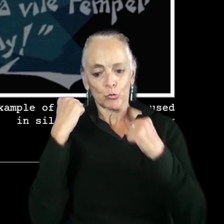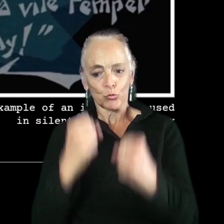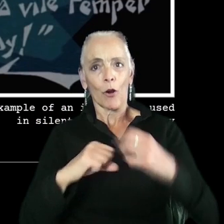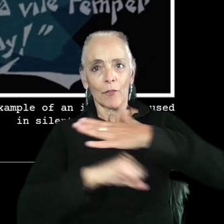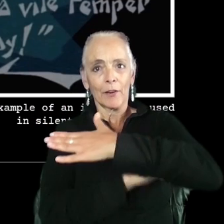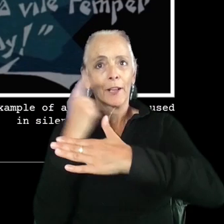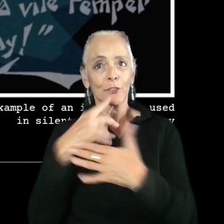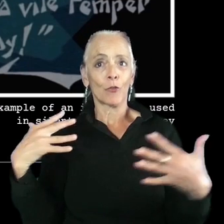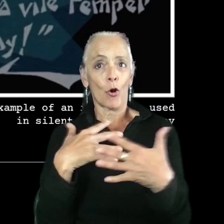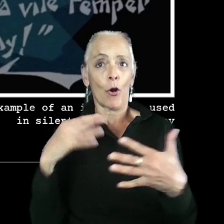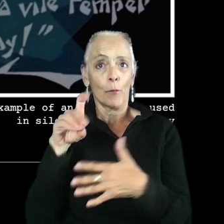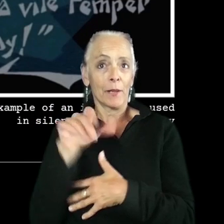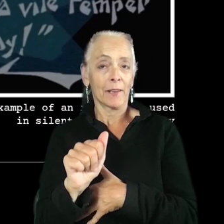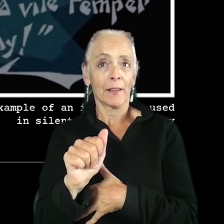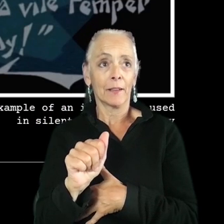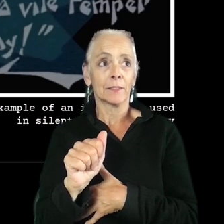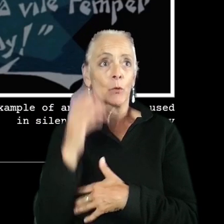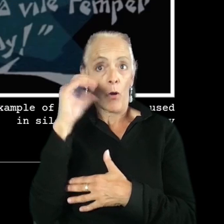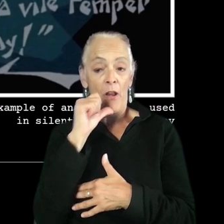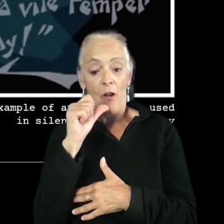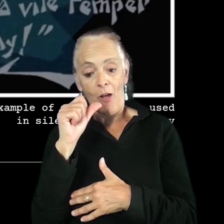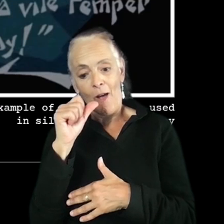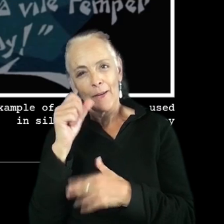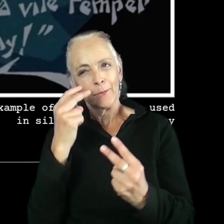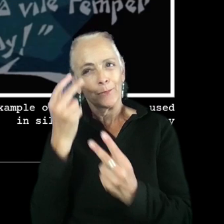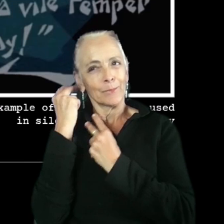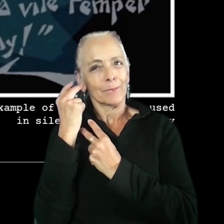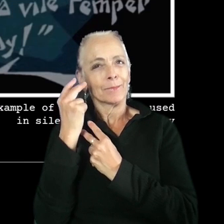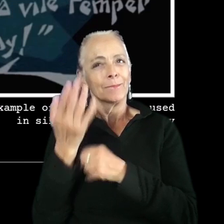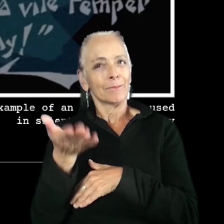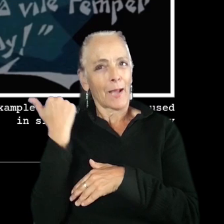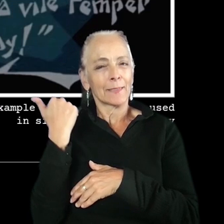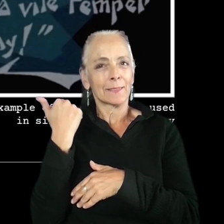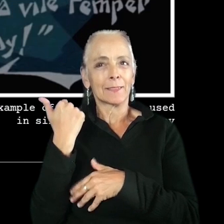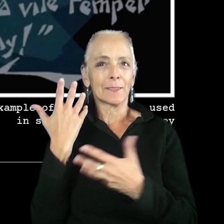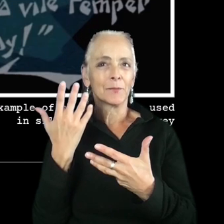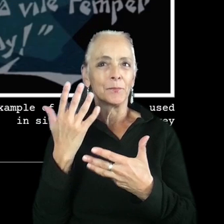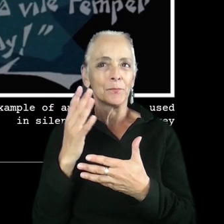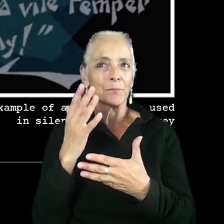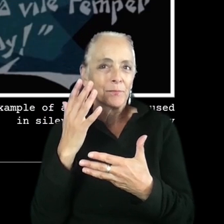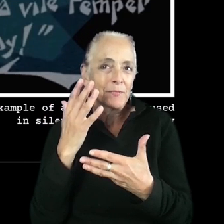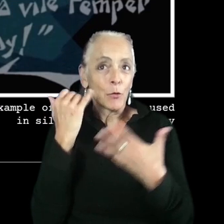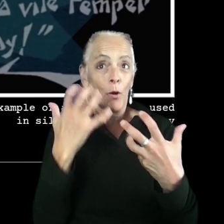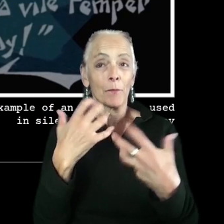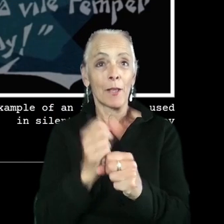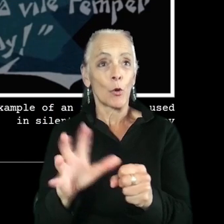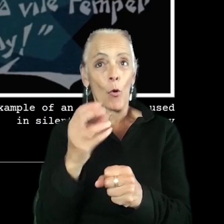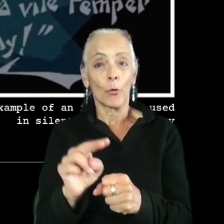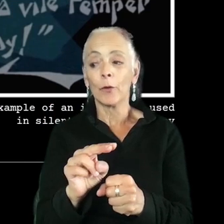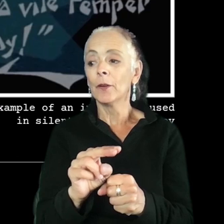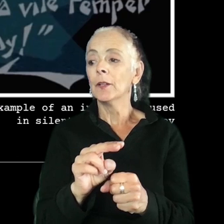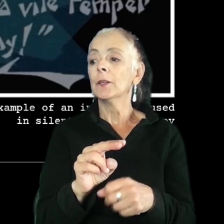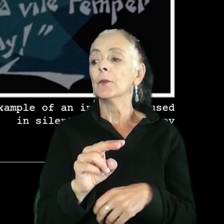go check that out. If you're doing research about making your own horror experience. Films like A Quiet Place as well